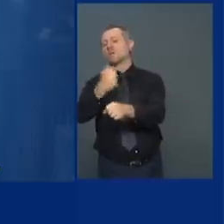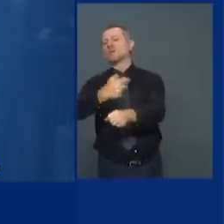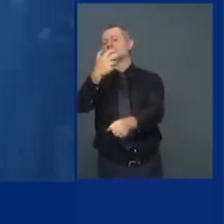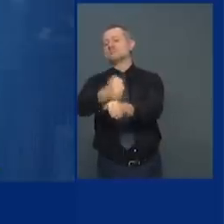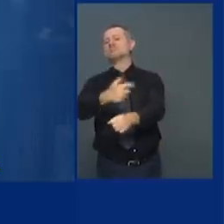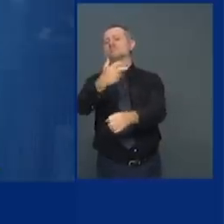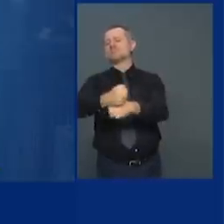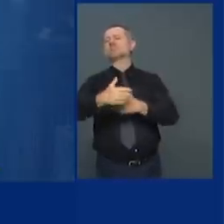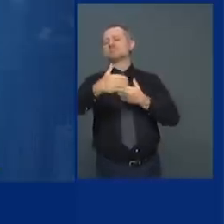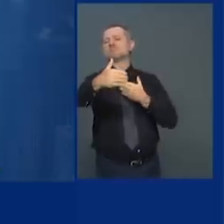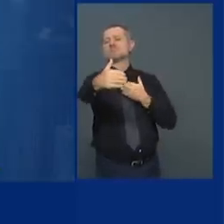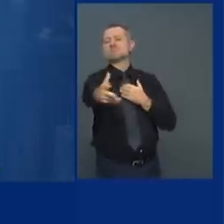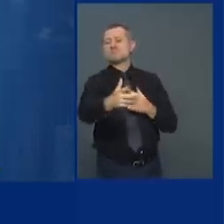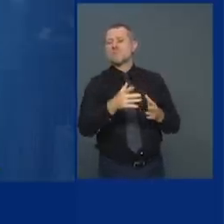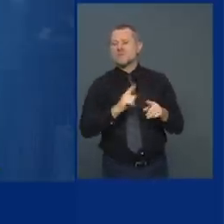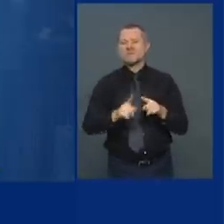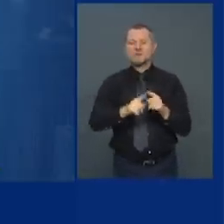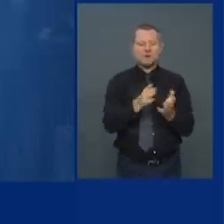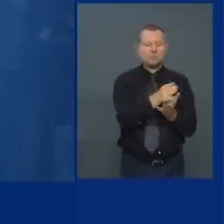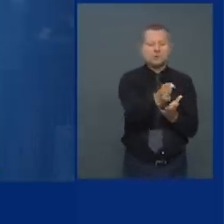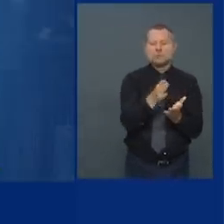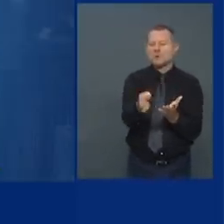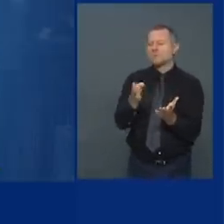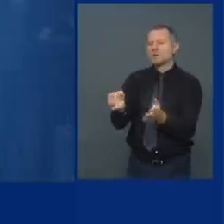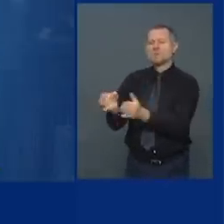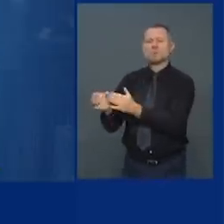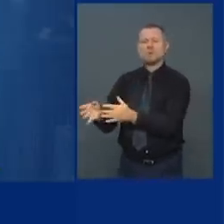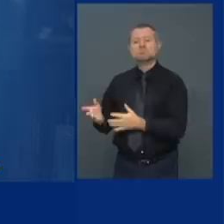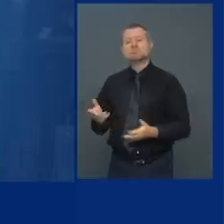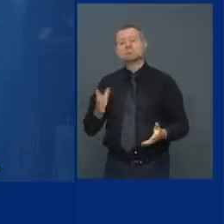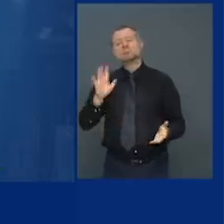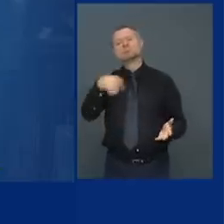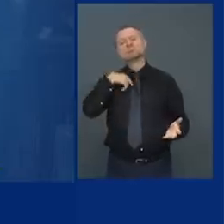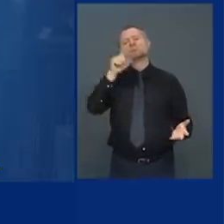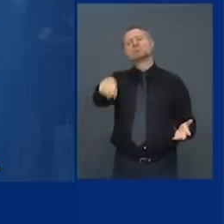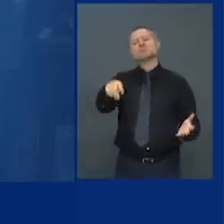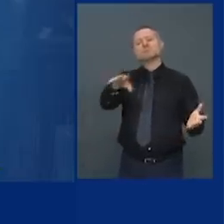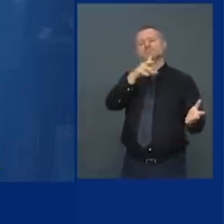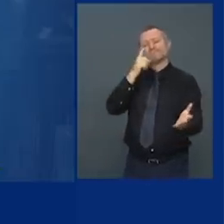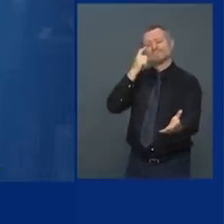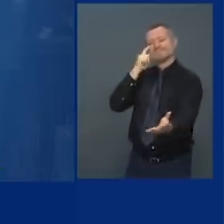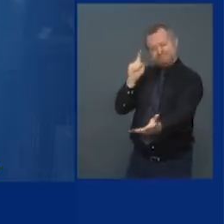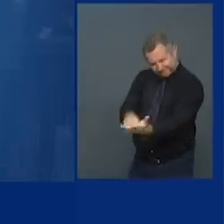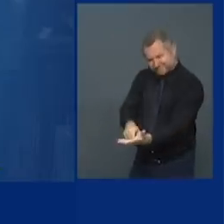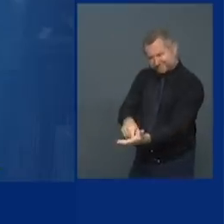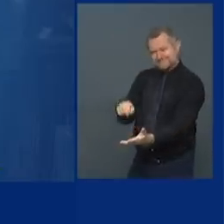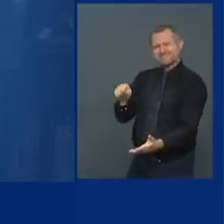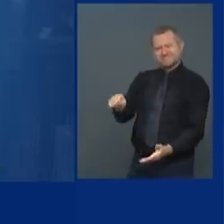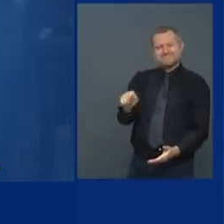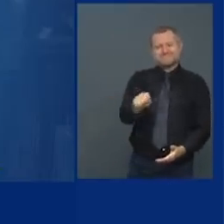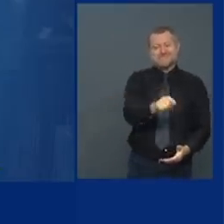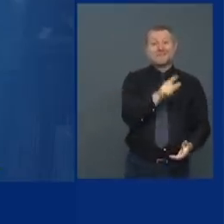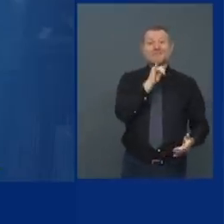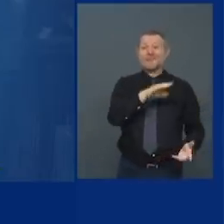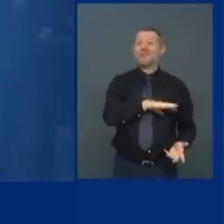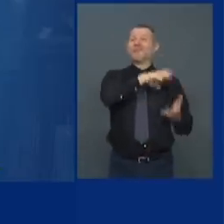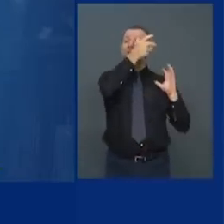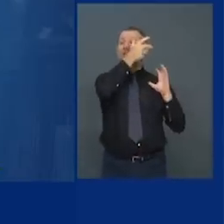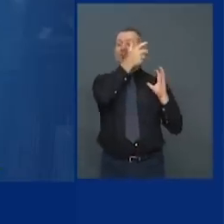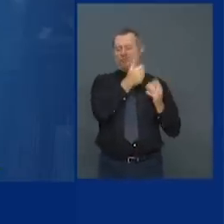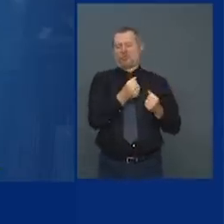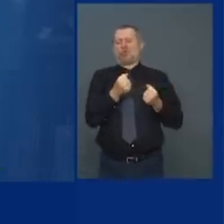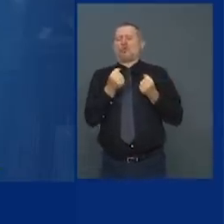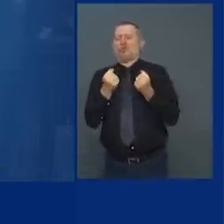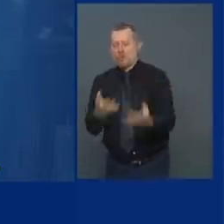So, acknowledge that. The disruption causes anxiety. Yes. Many people in New York City